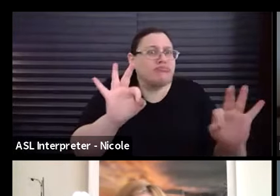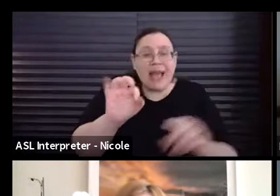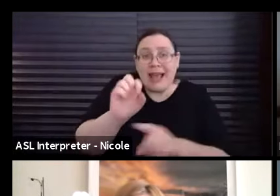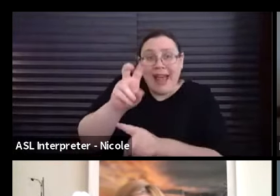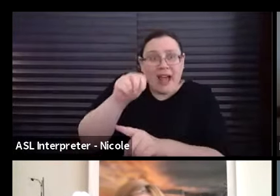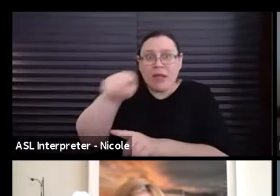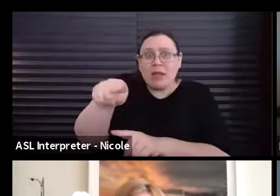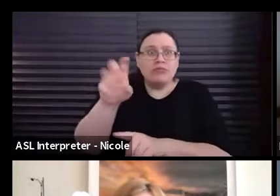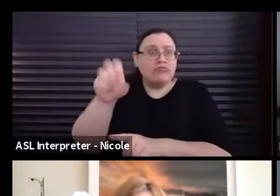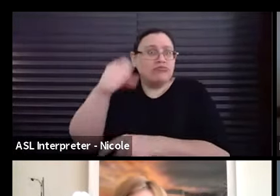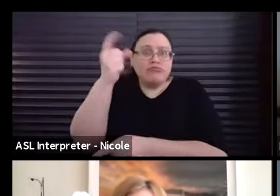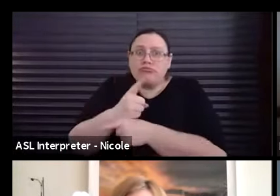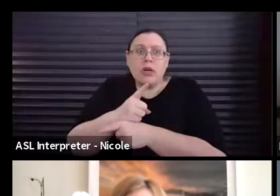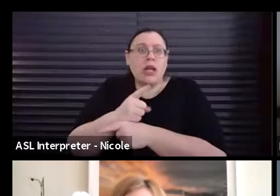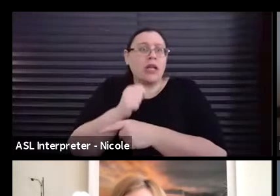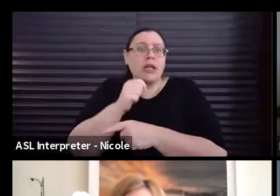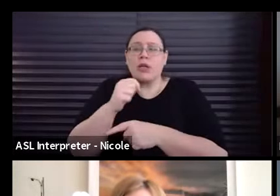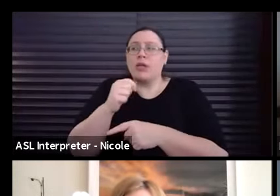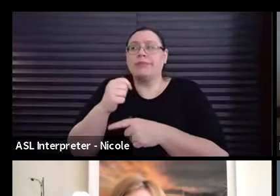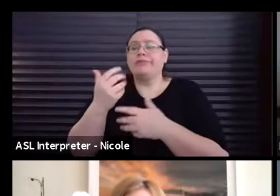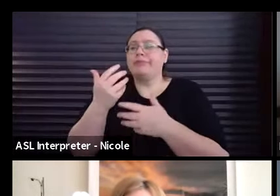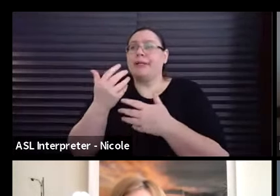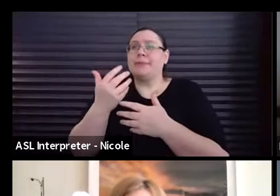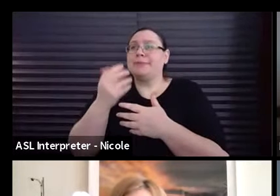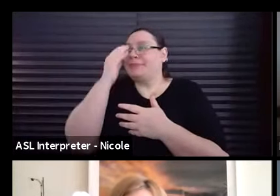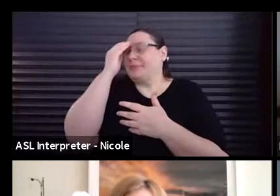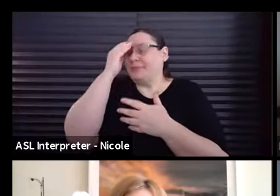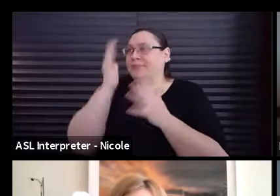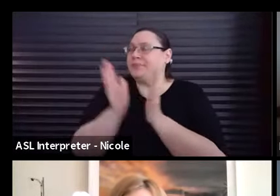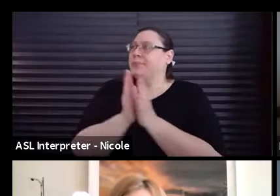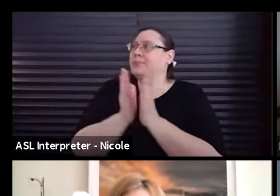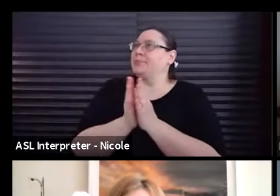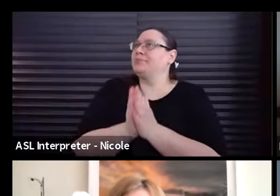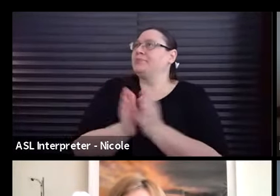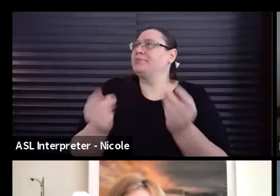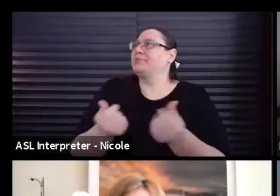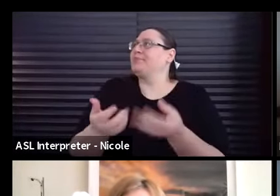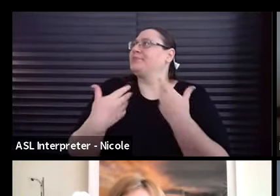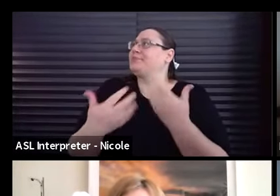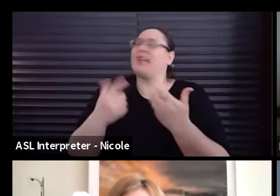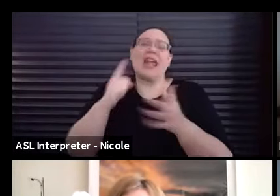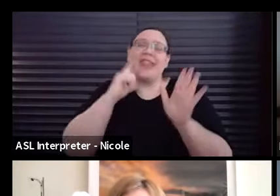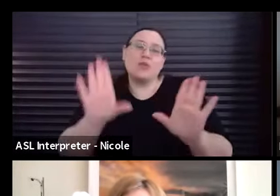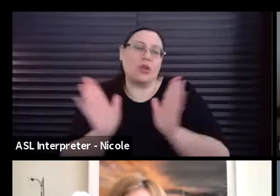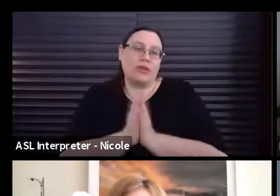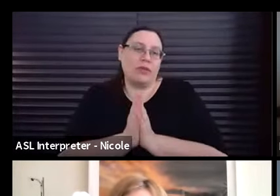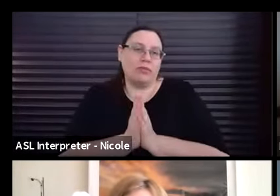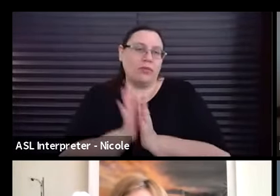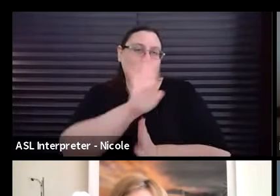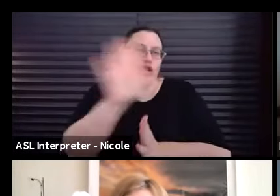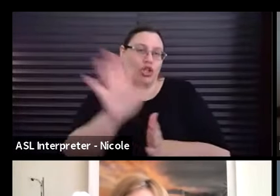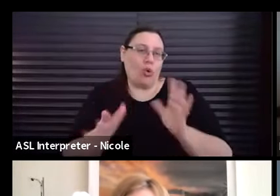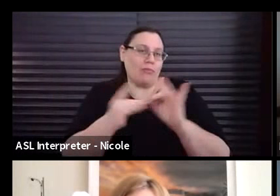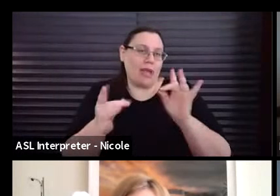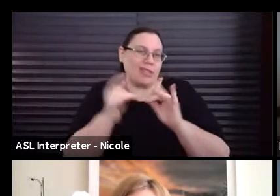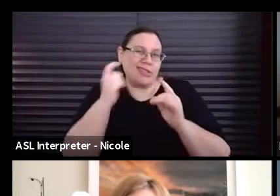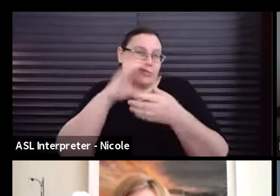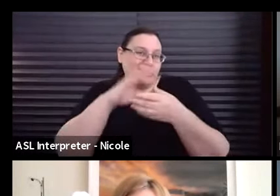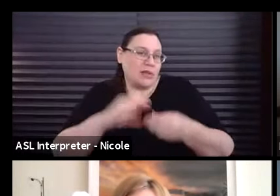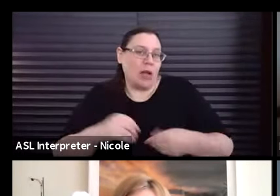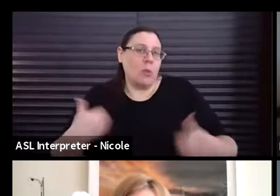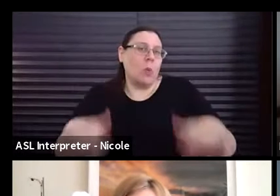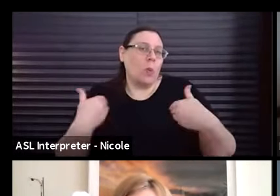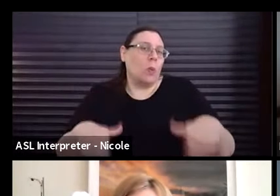to intimidate and to, you know, I just, I think it was wonderful. The messages that you guys were giving out was really, it was